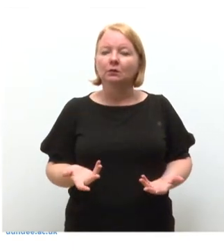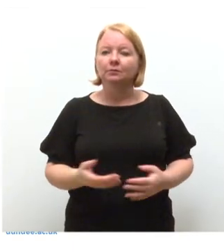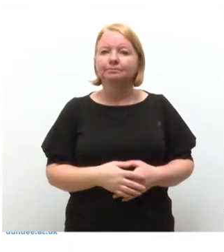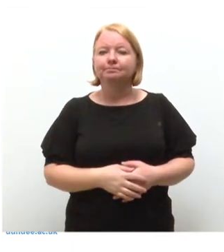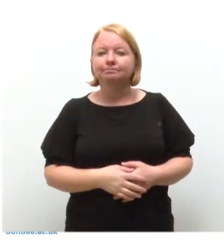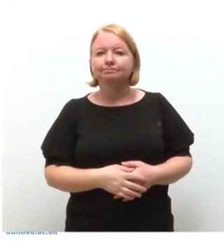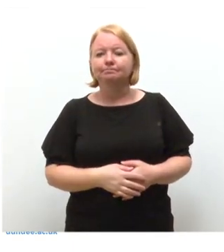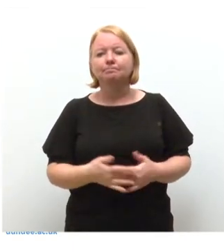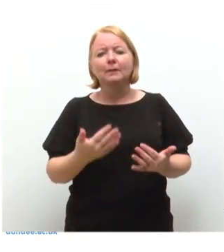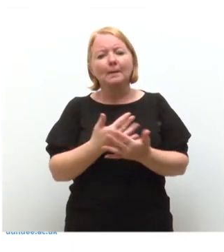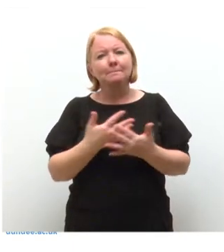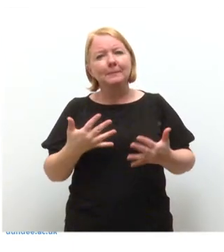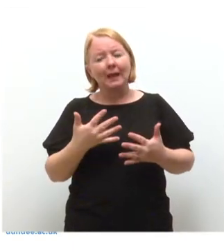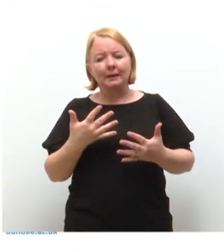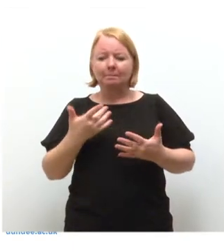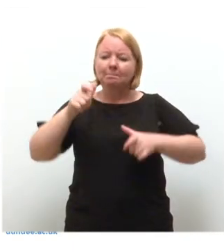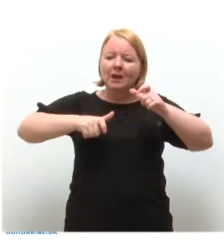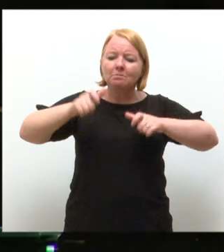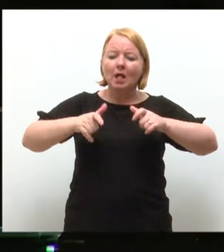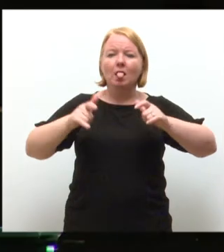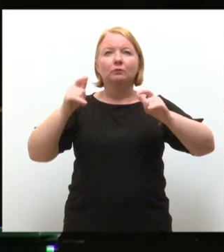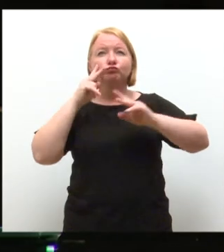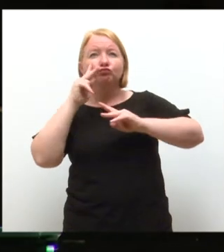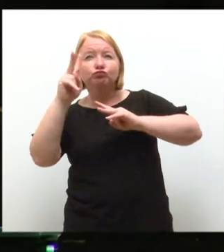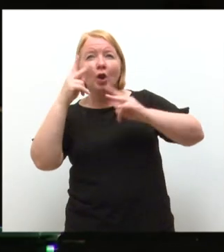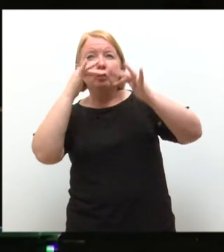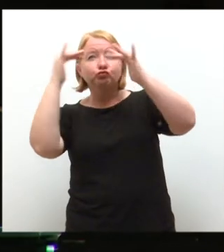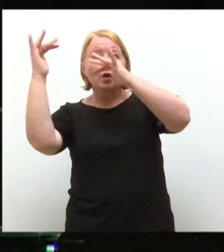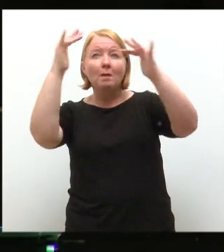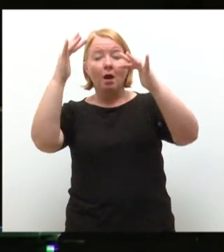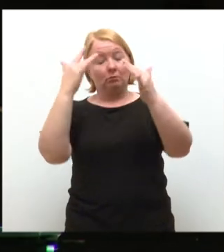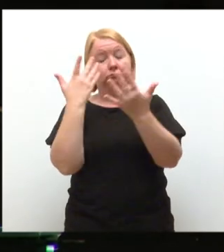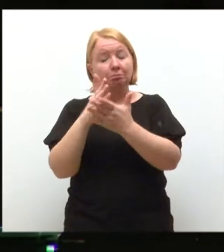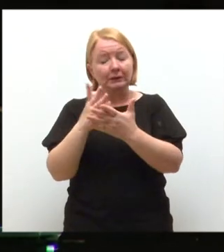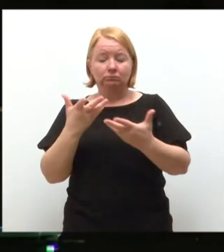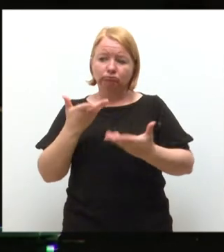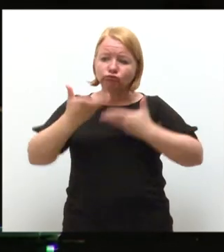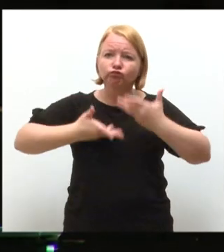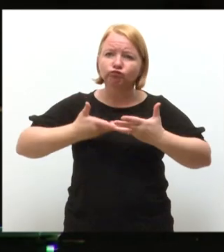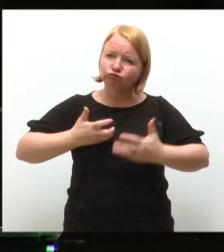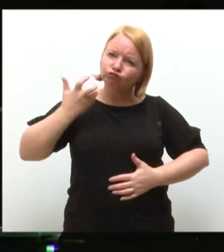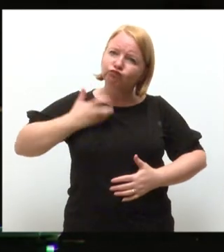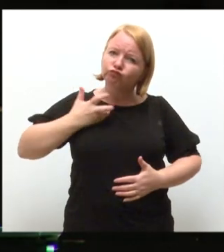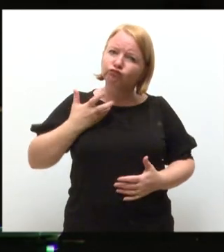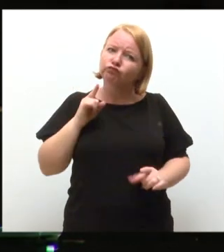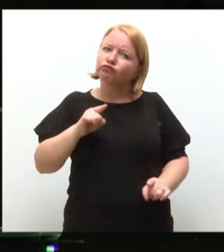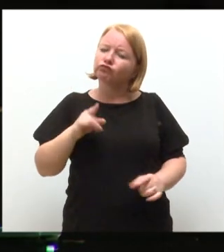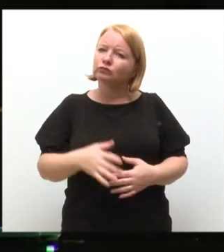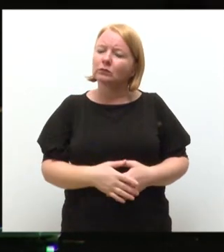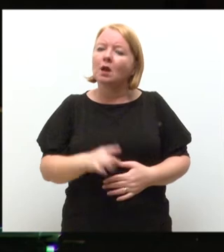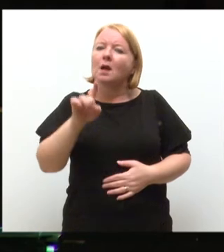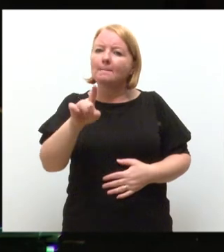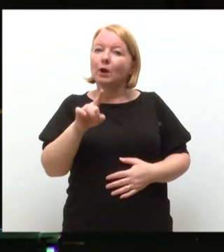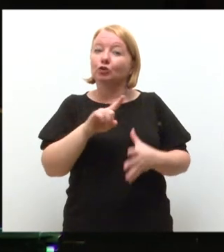Many prominent astronomers spoke up at the time, and have done so since, about this travesty. But